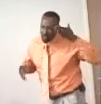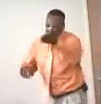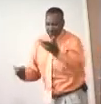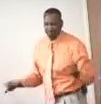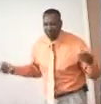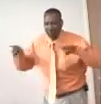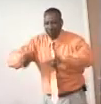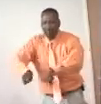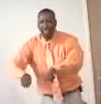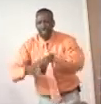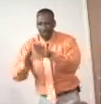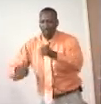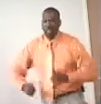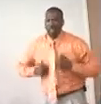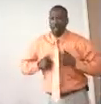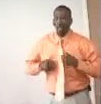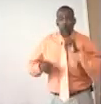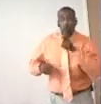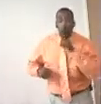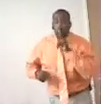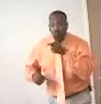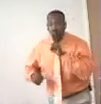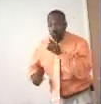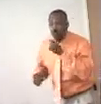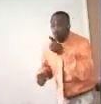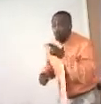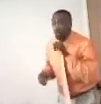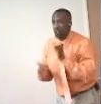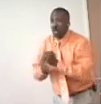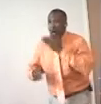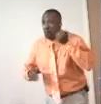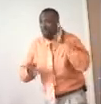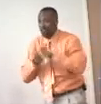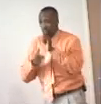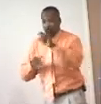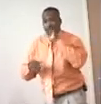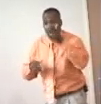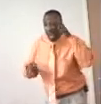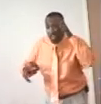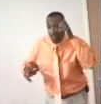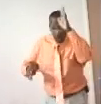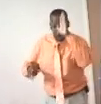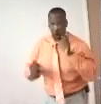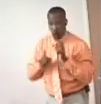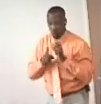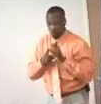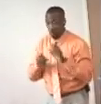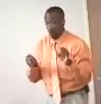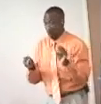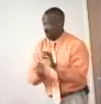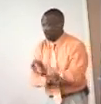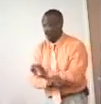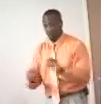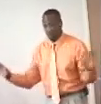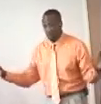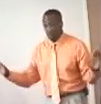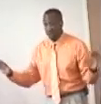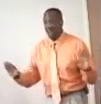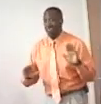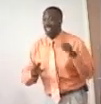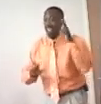will come to pass in your life. As a matter of fact, it was better that you didn't hear God's word at all